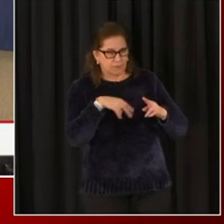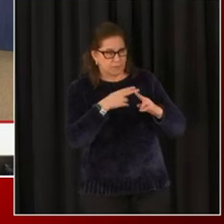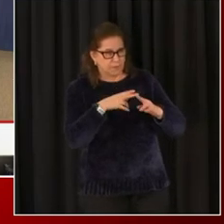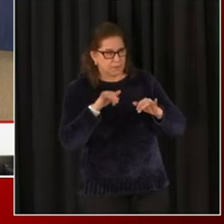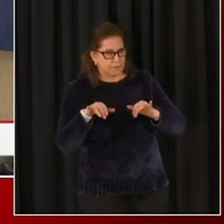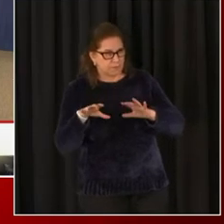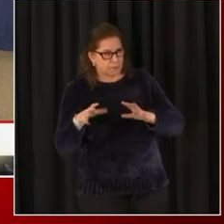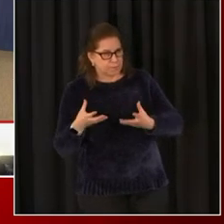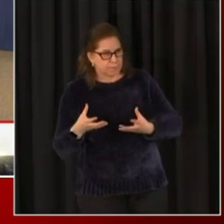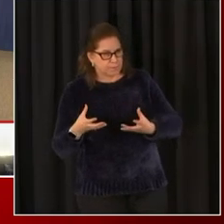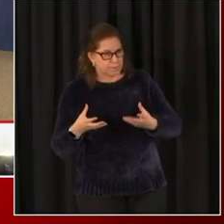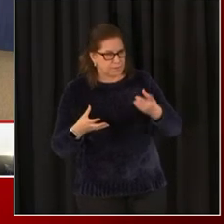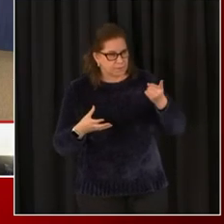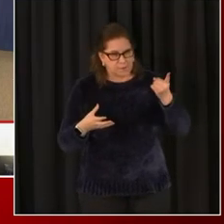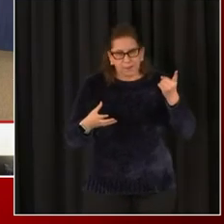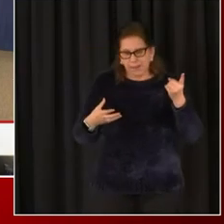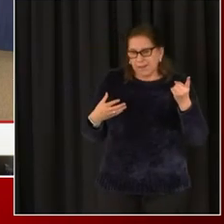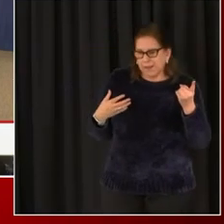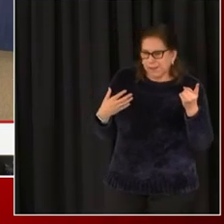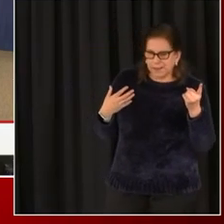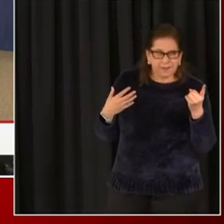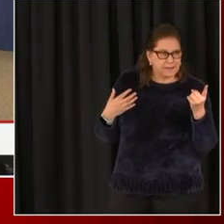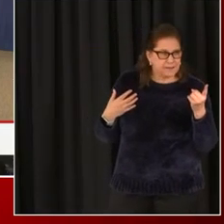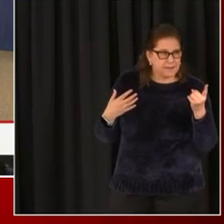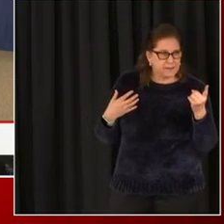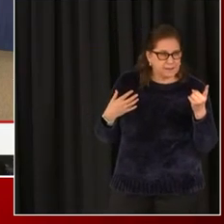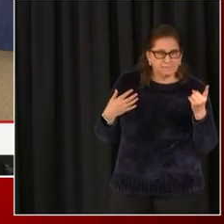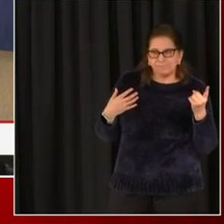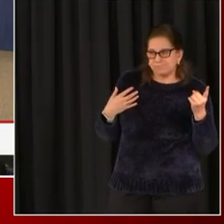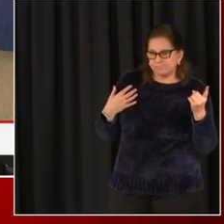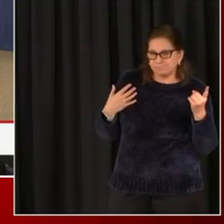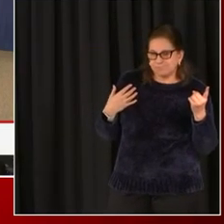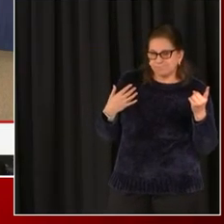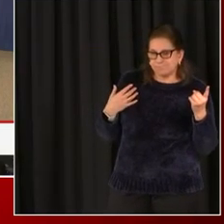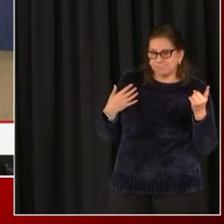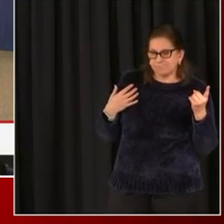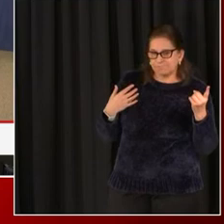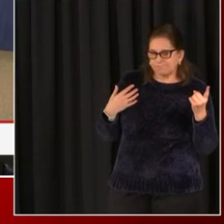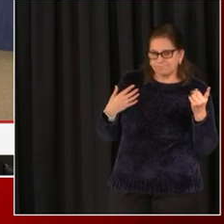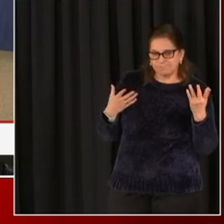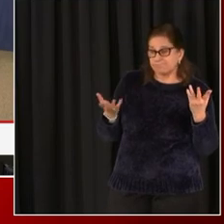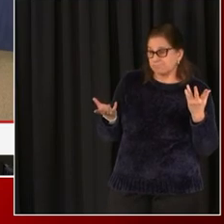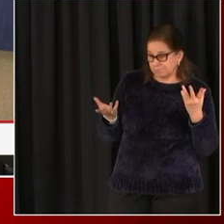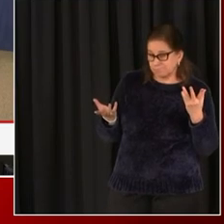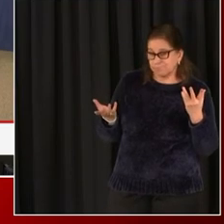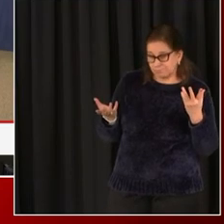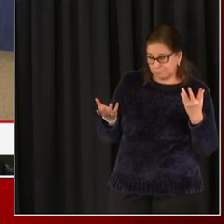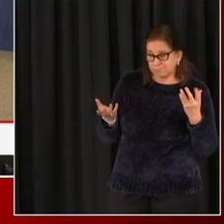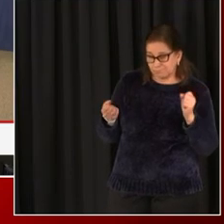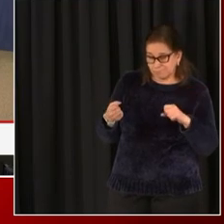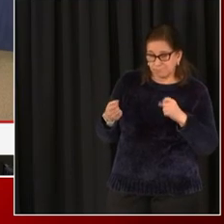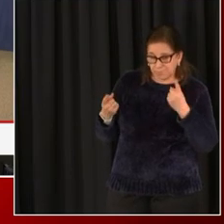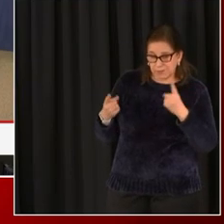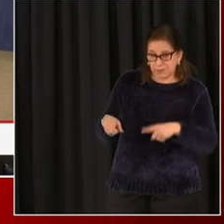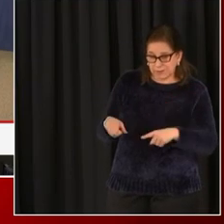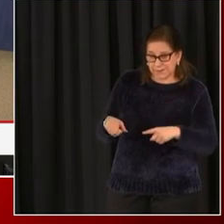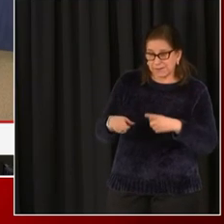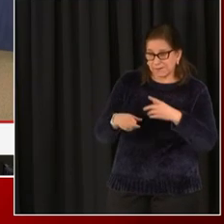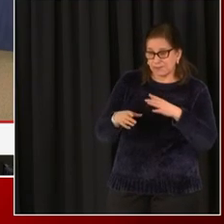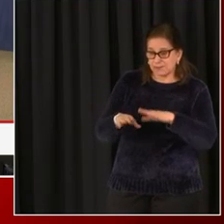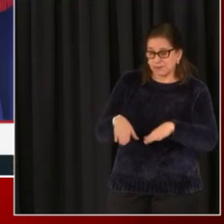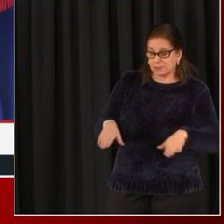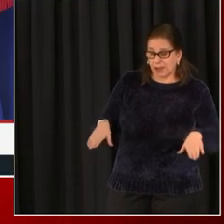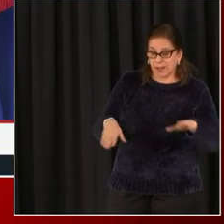directly to these members of the council or childcare workers who feel slighted. Um, I definitely already spoke about childcare